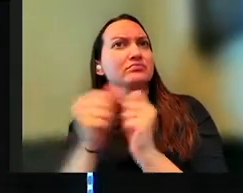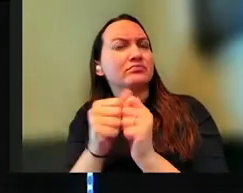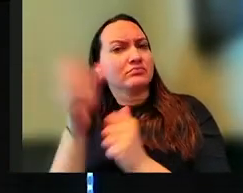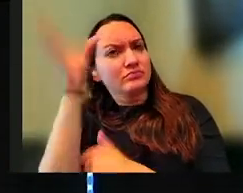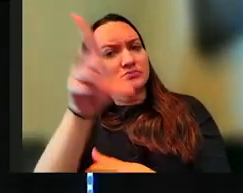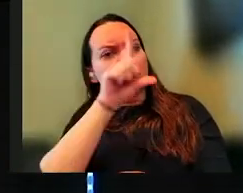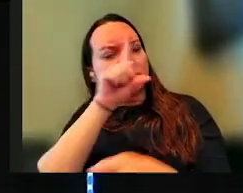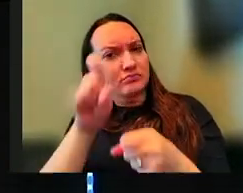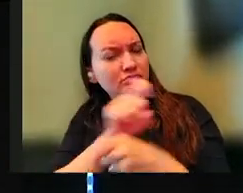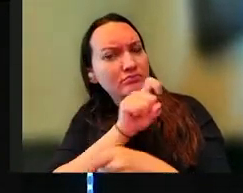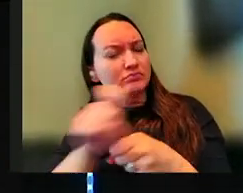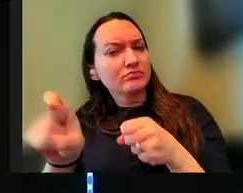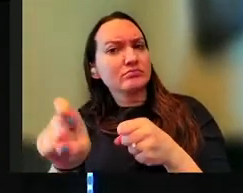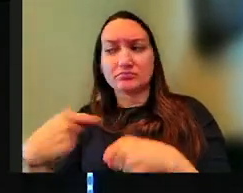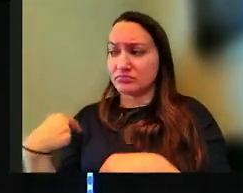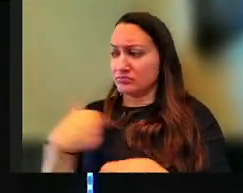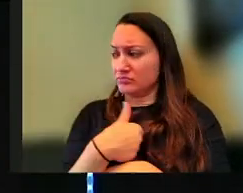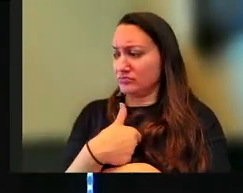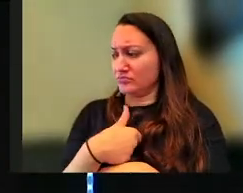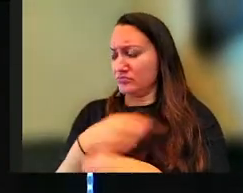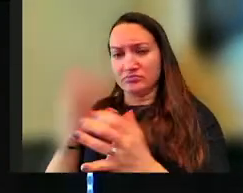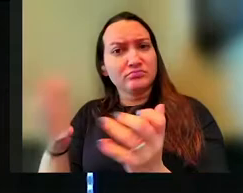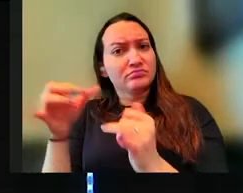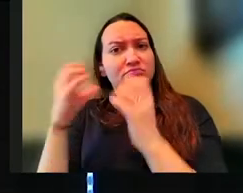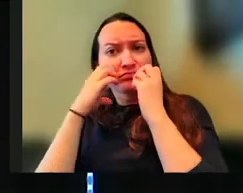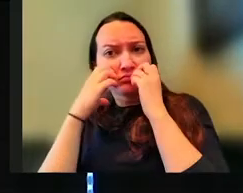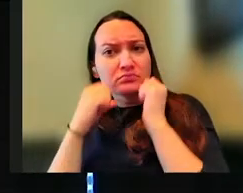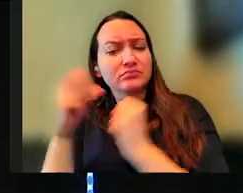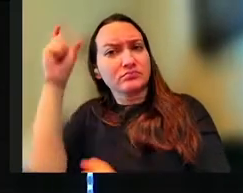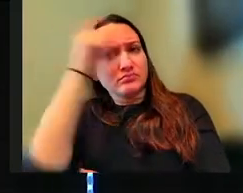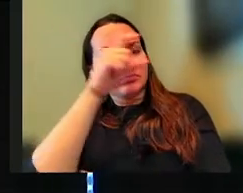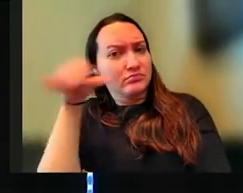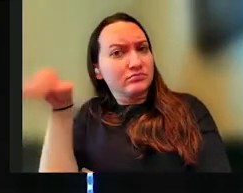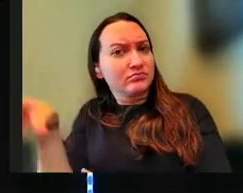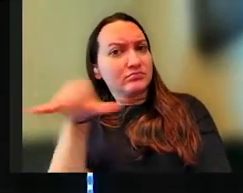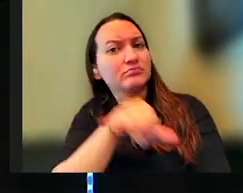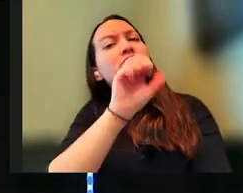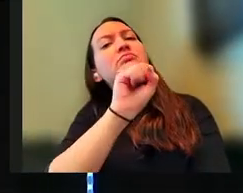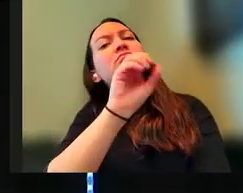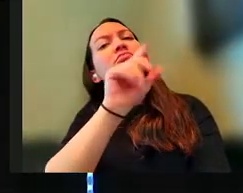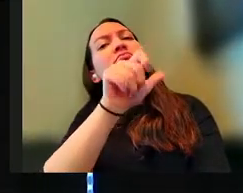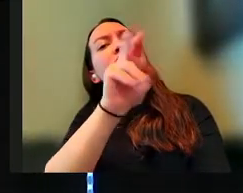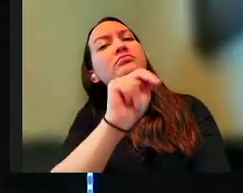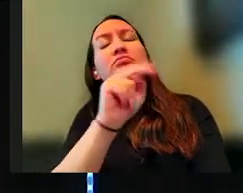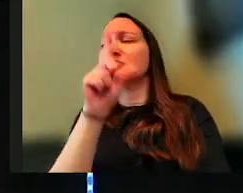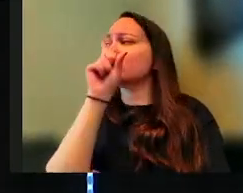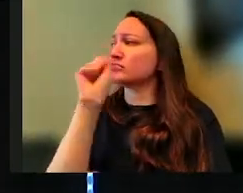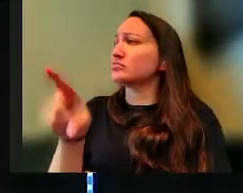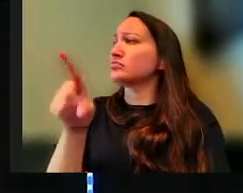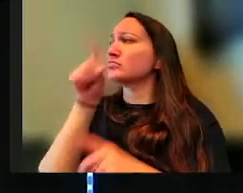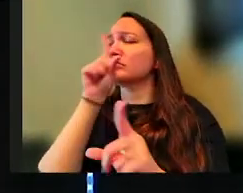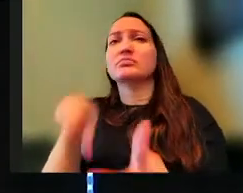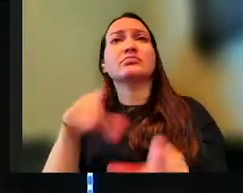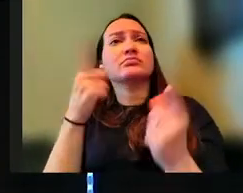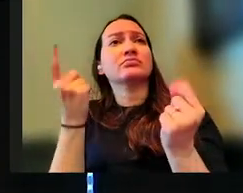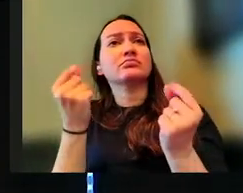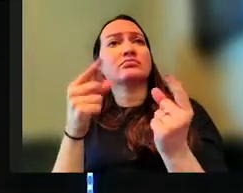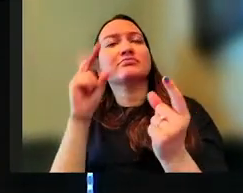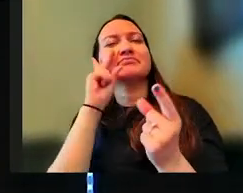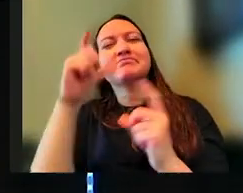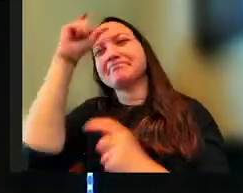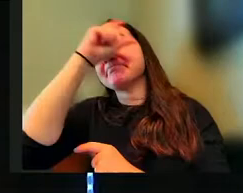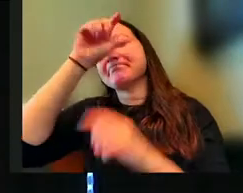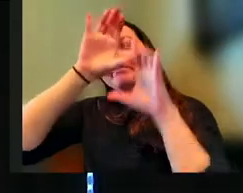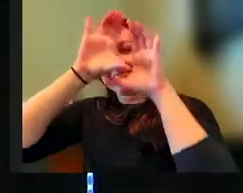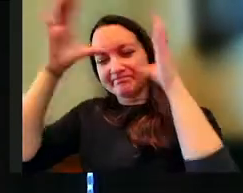that we too would value wisdom just like Solomon did? To answer that question, what we're going to do is we're going to take a look at wisdom as a whole.